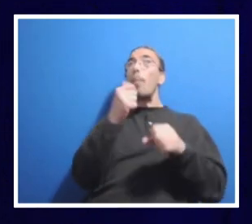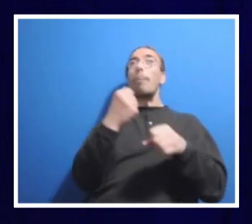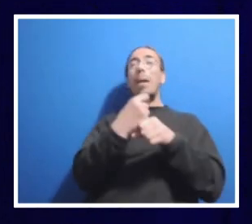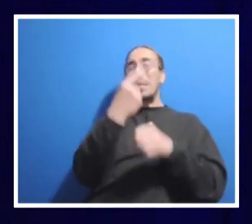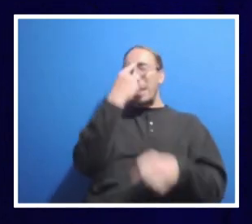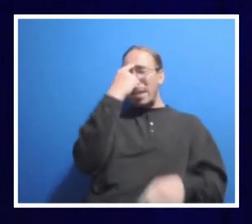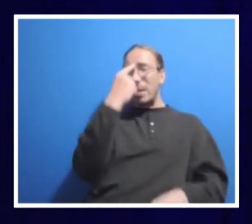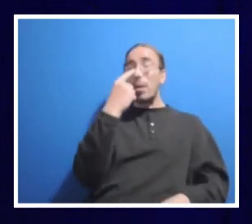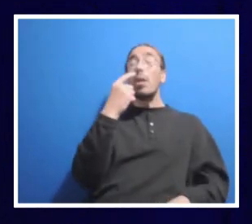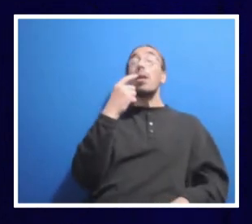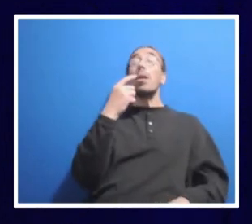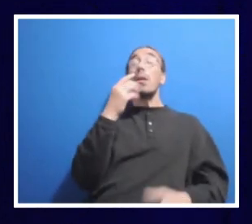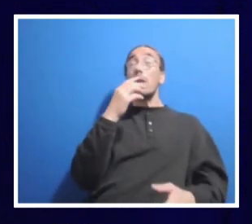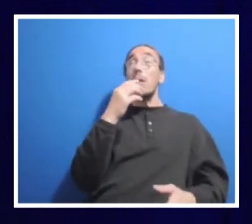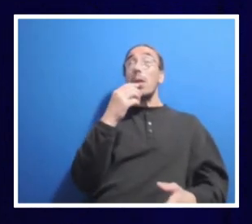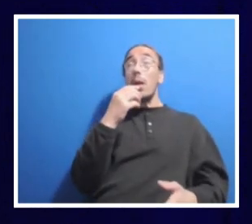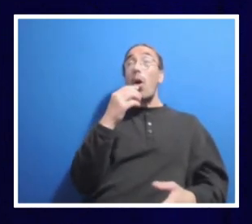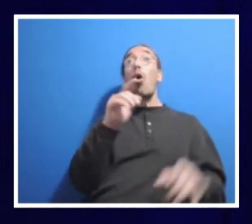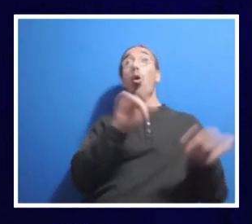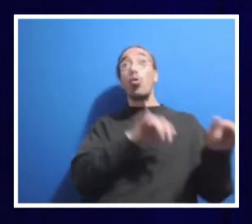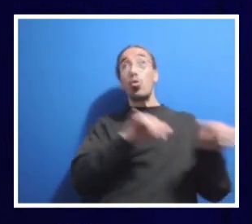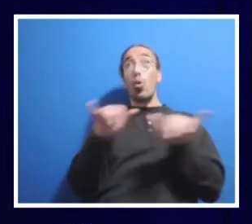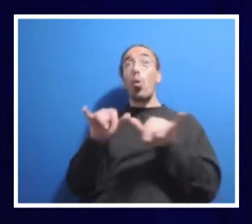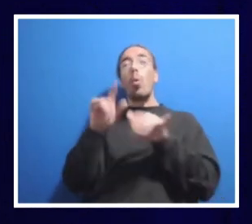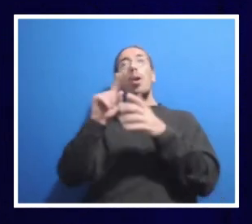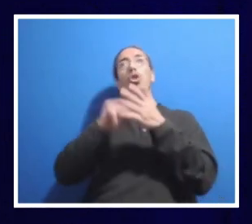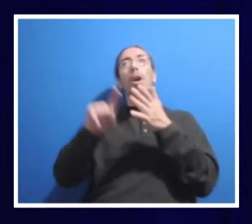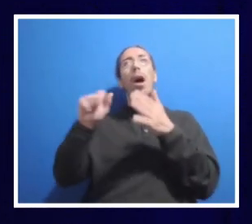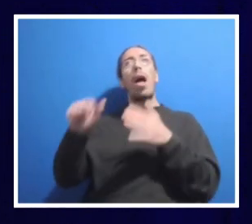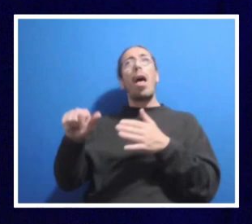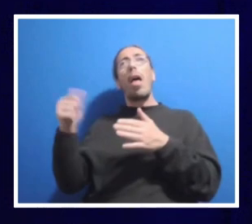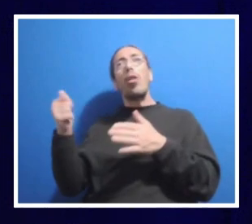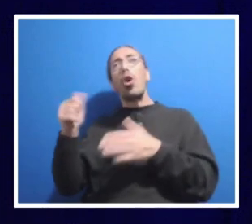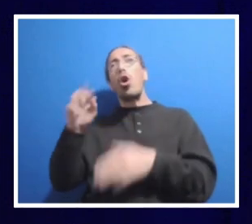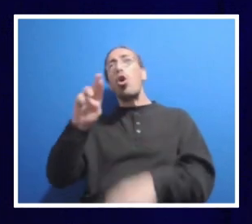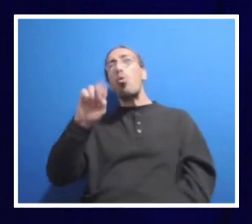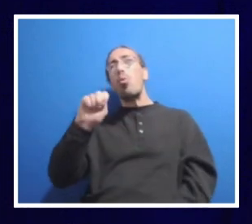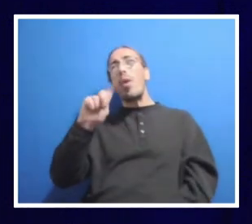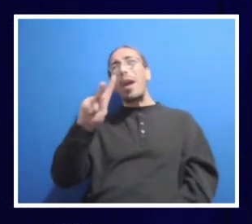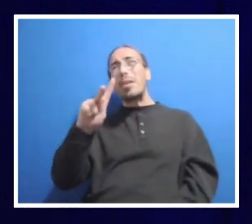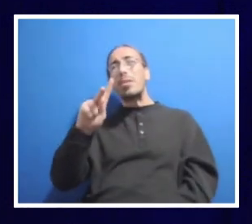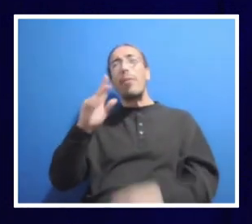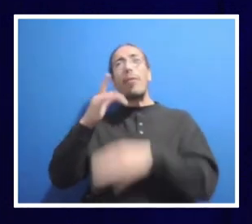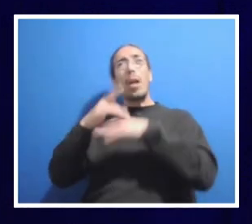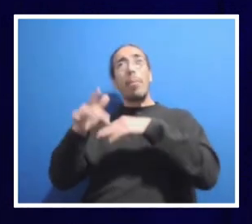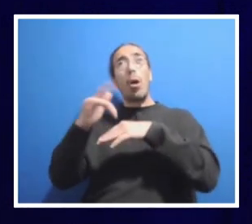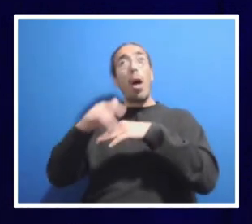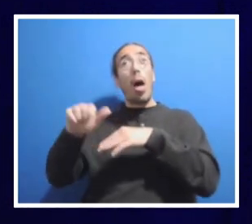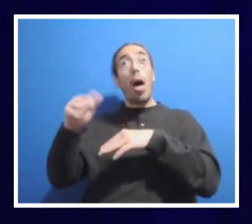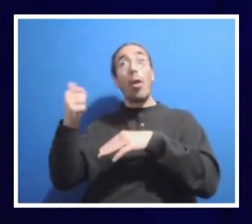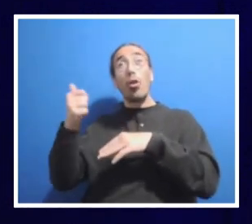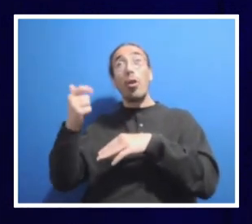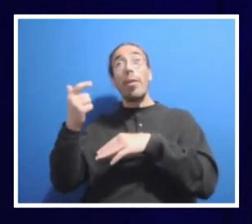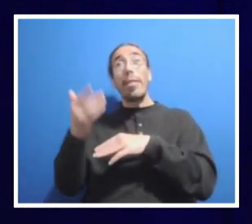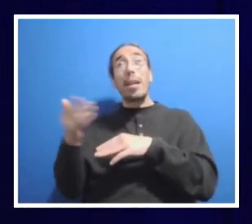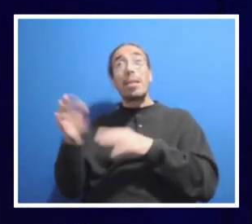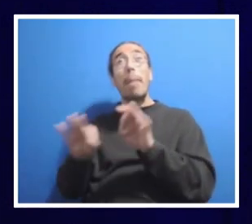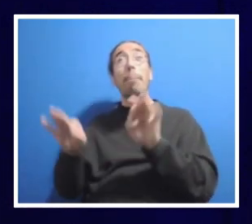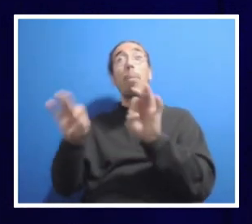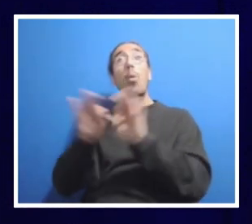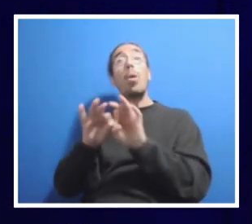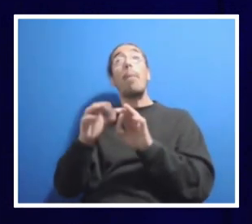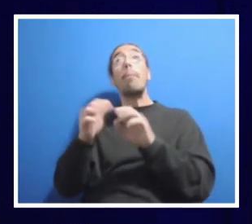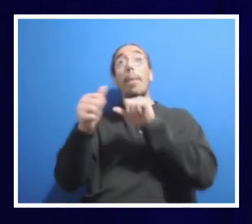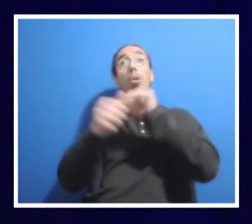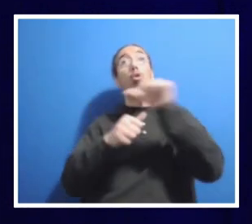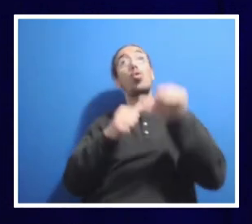in which case we may also look at what are the other rankings that are out there. Are there things that matter to us? Maybe it's social mobility.